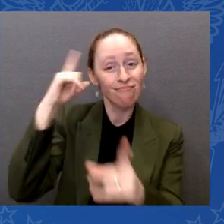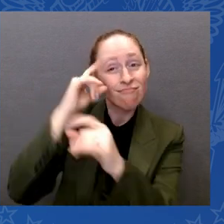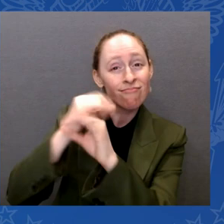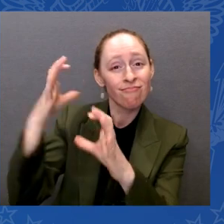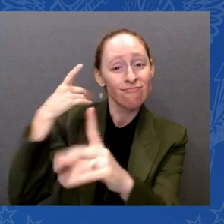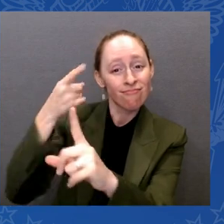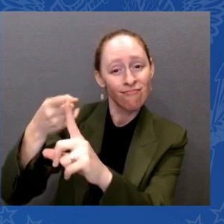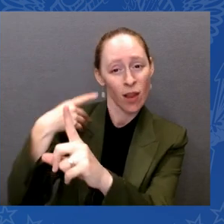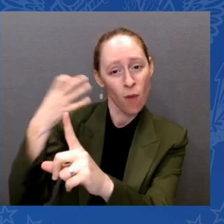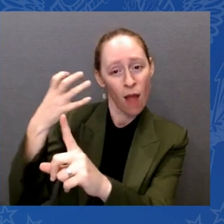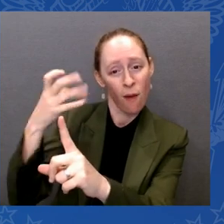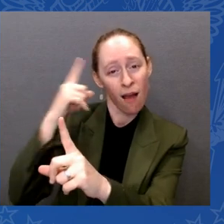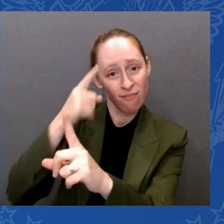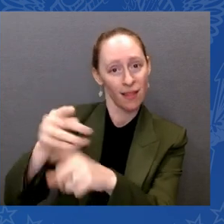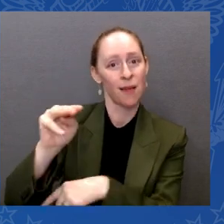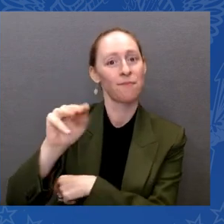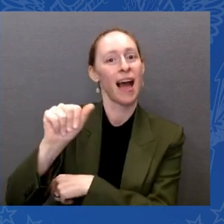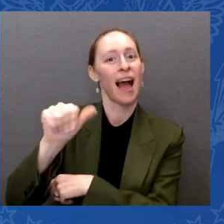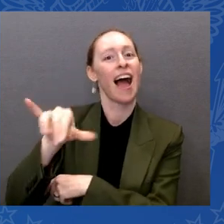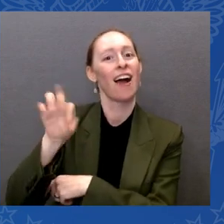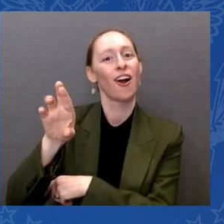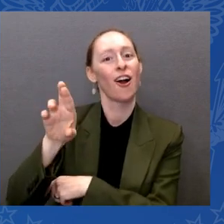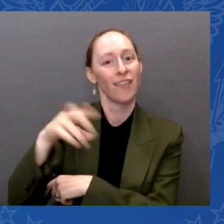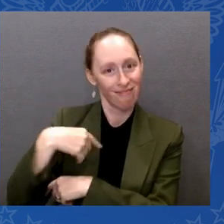diverse cities in the state of Maryland.